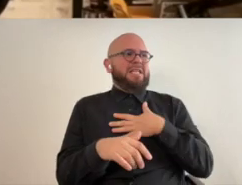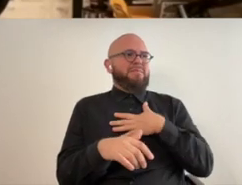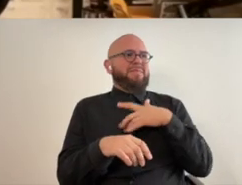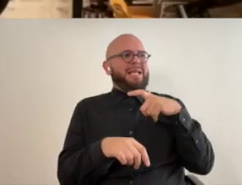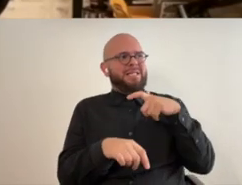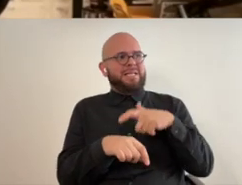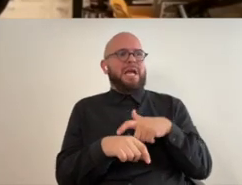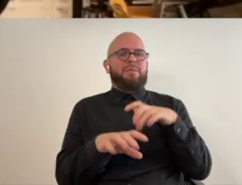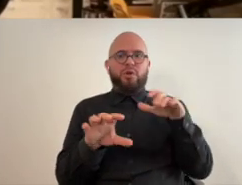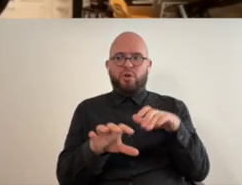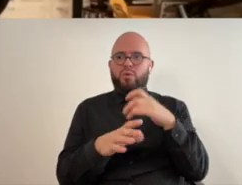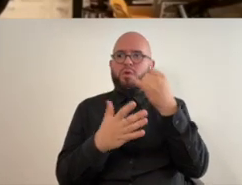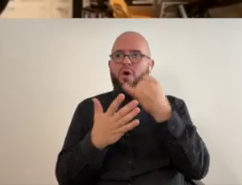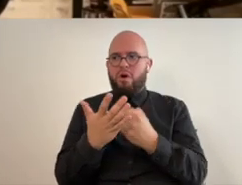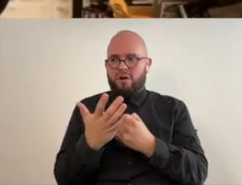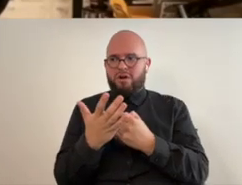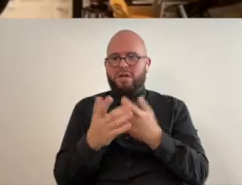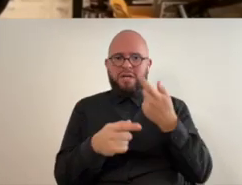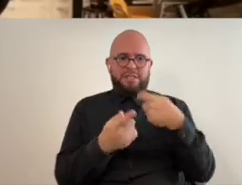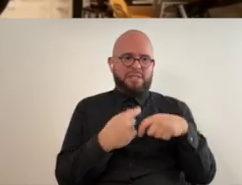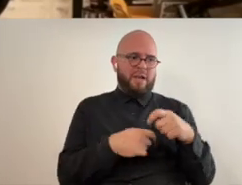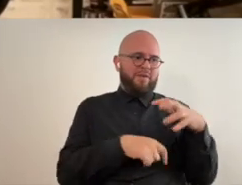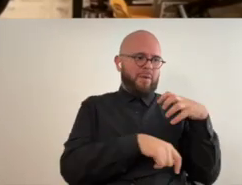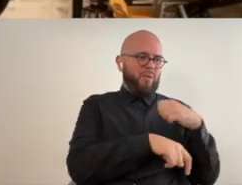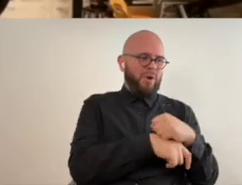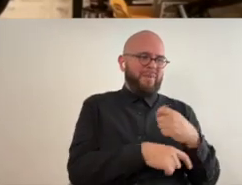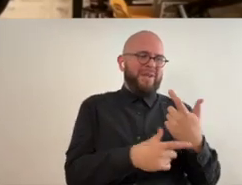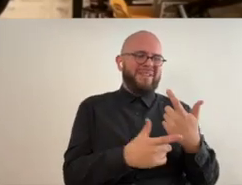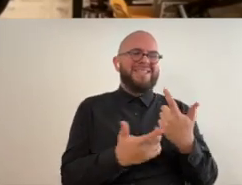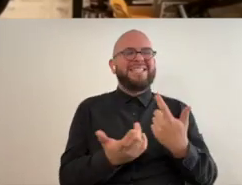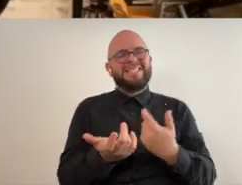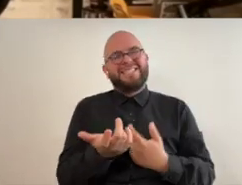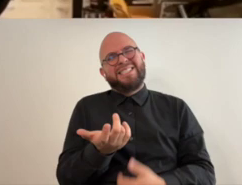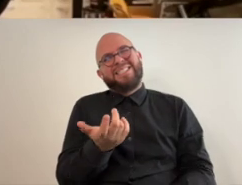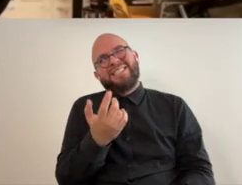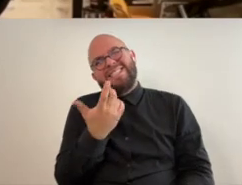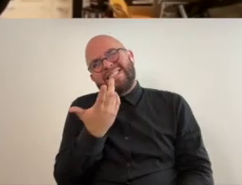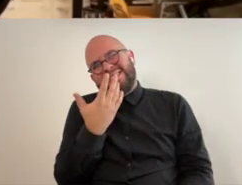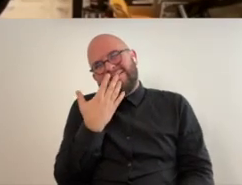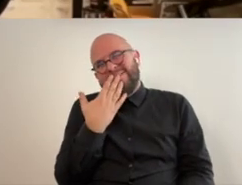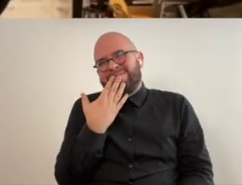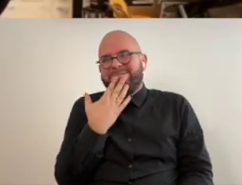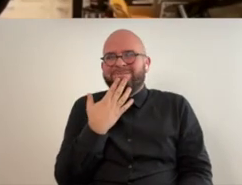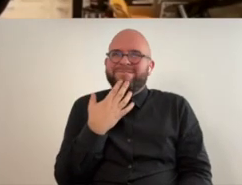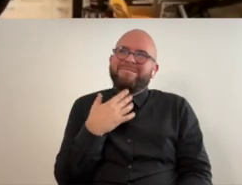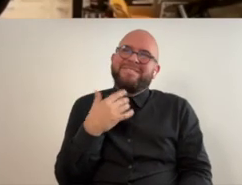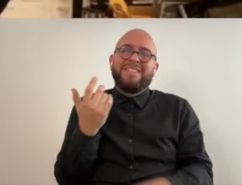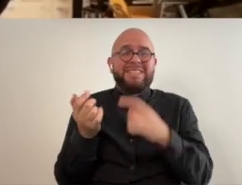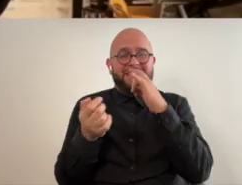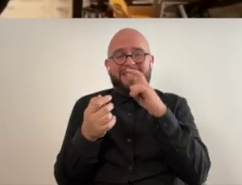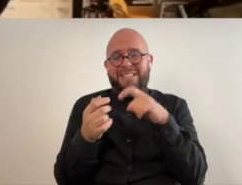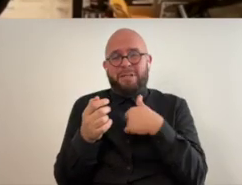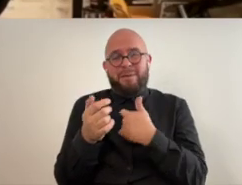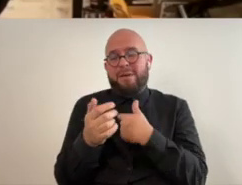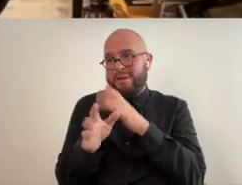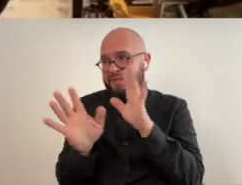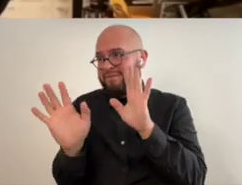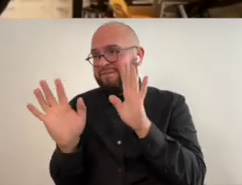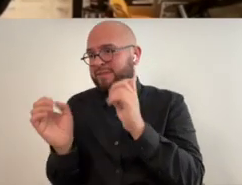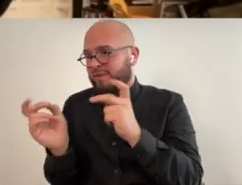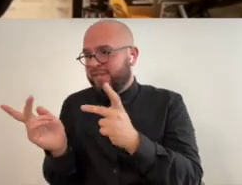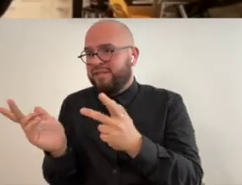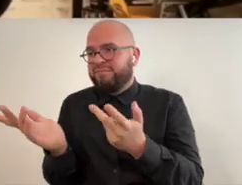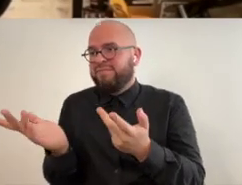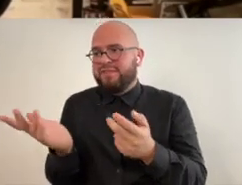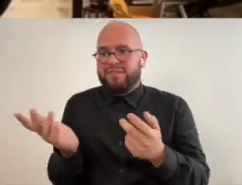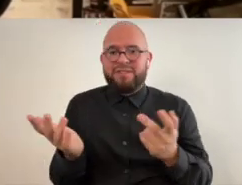rather than take you to an appointment it's uh kids need me i'm like here i am too so